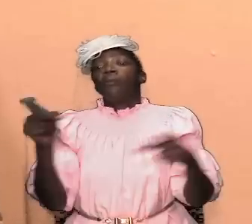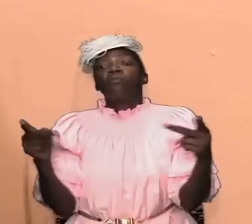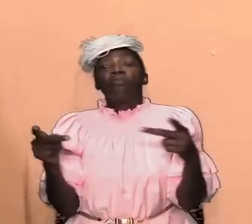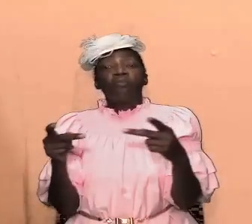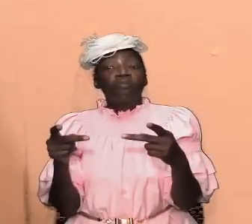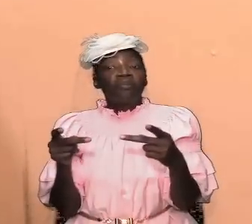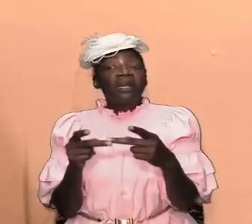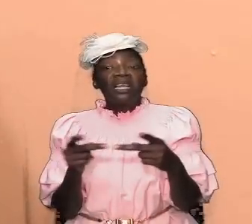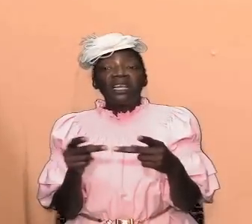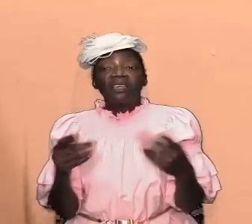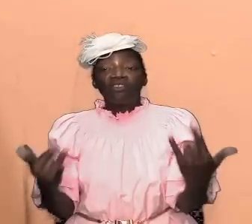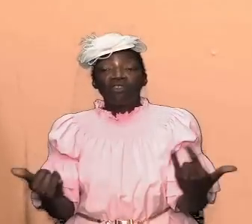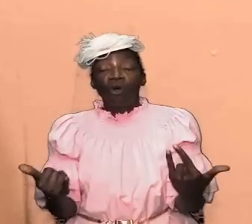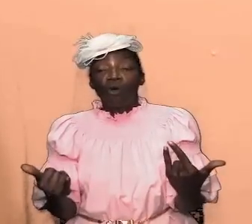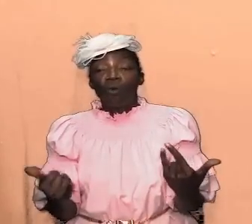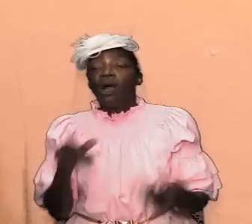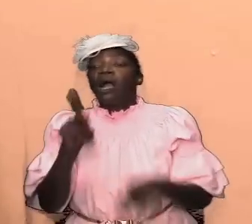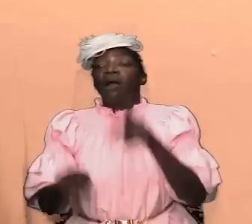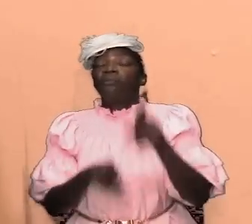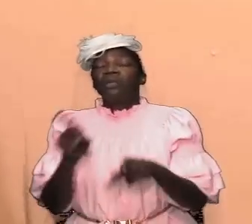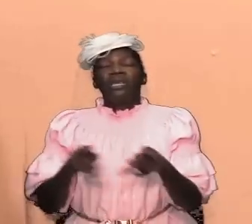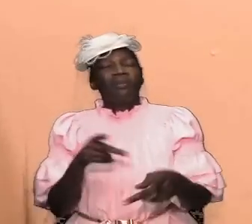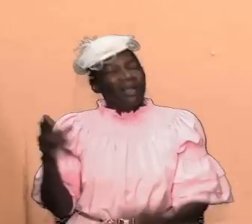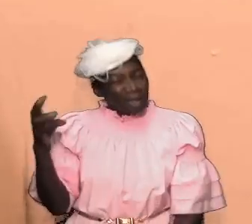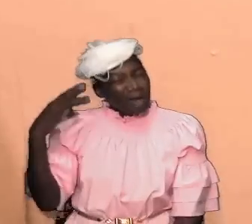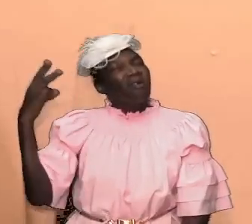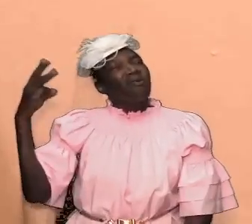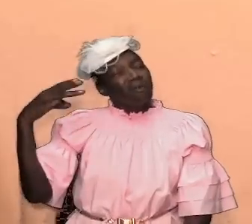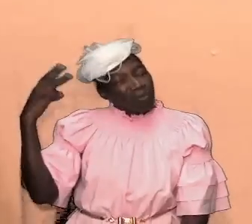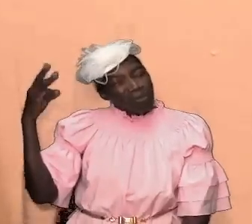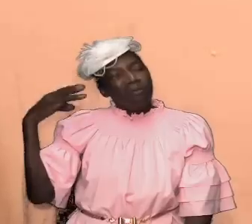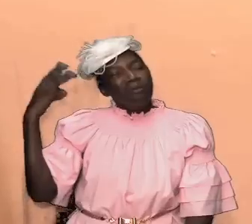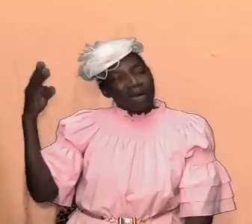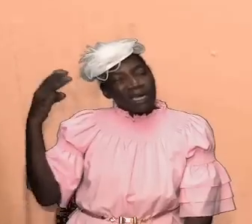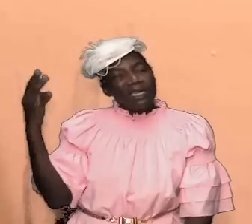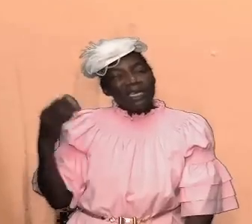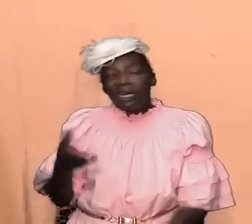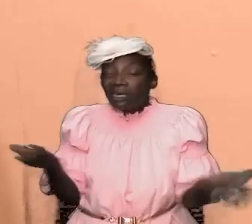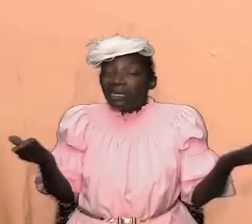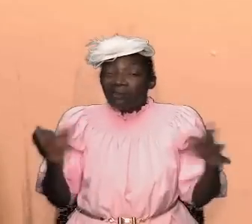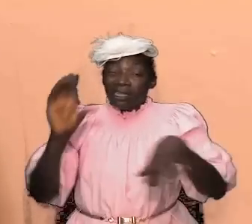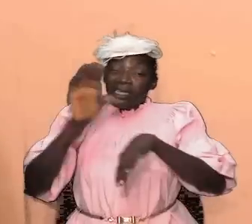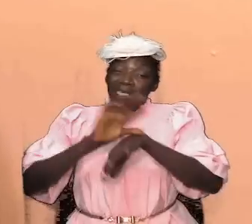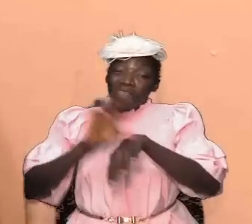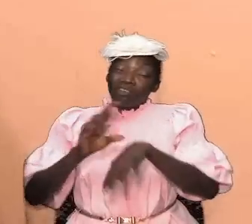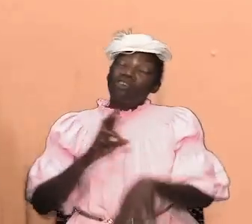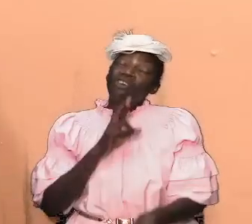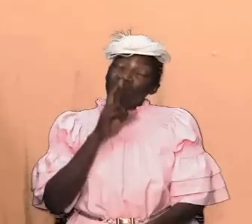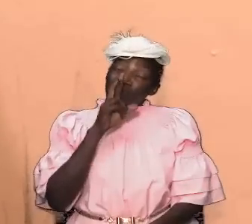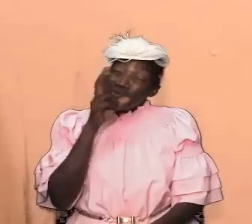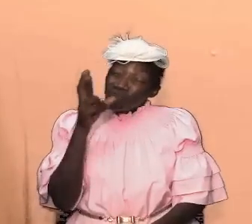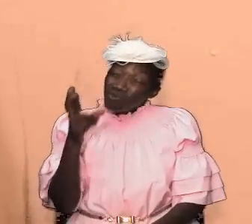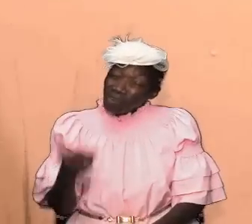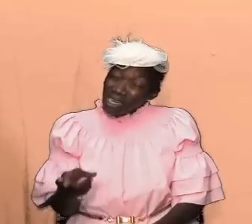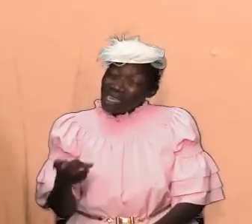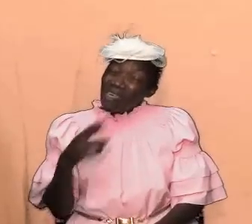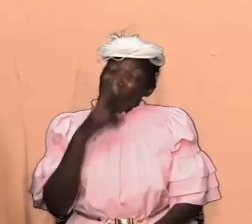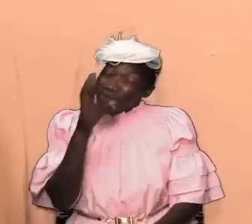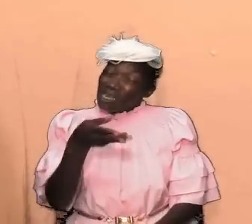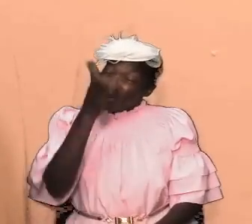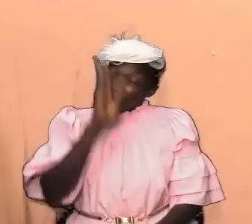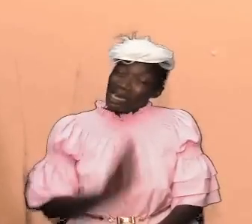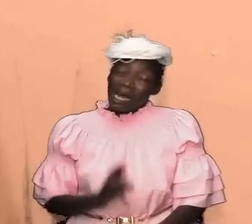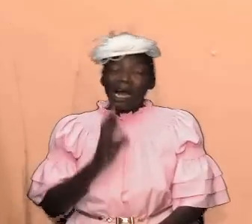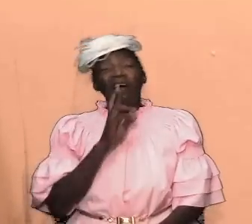even folks today are wondering if the church is really real and if god is really real